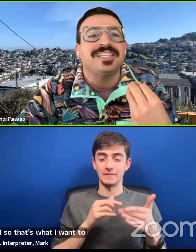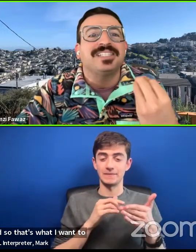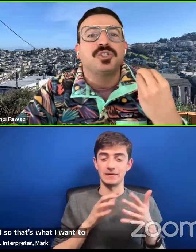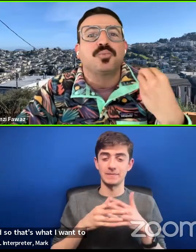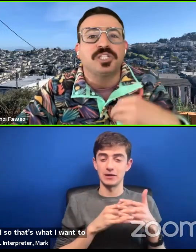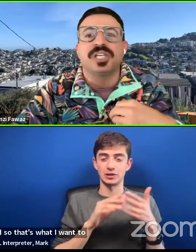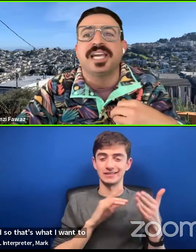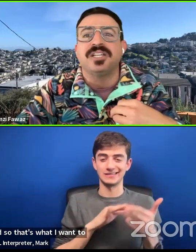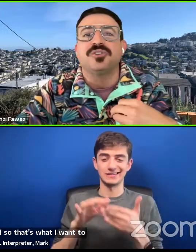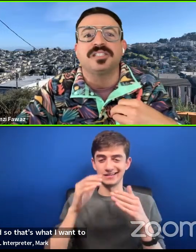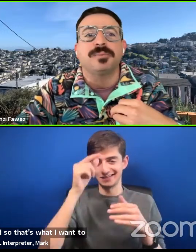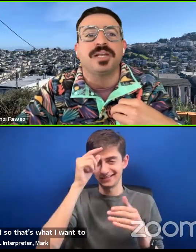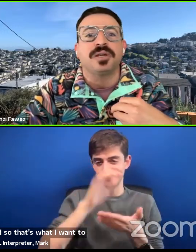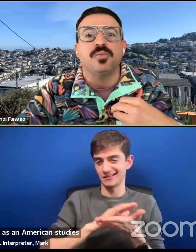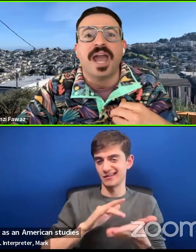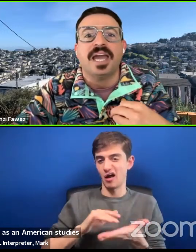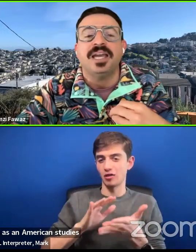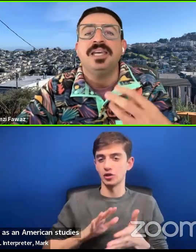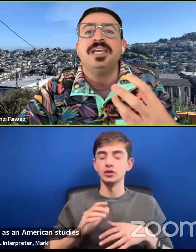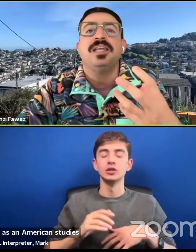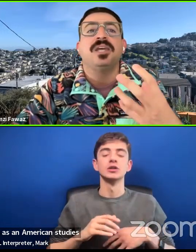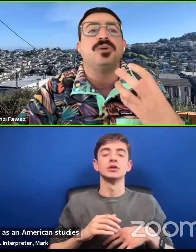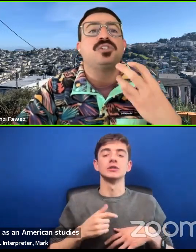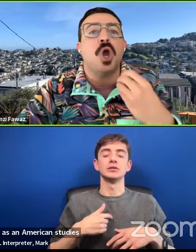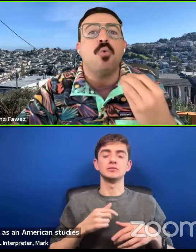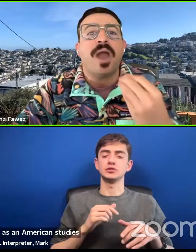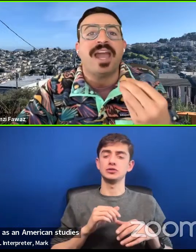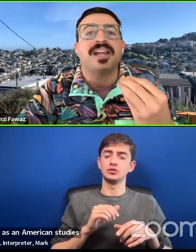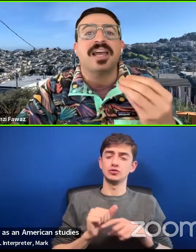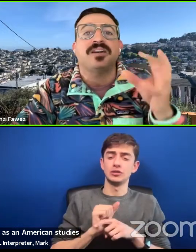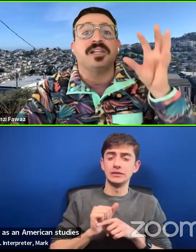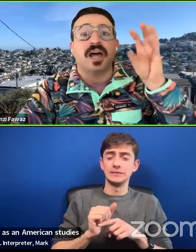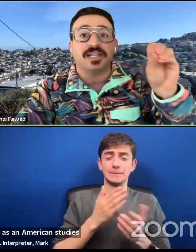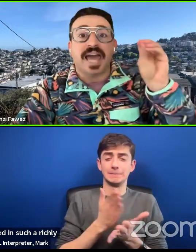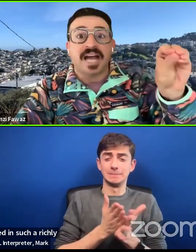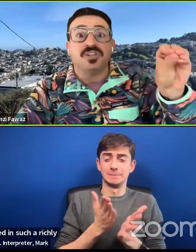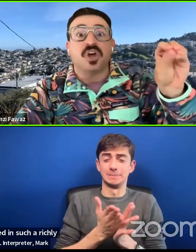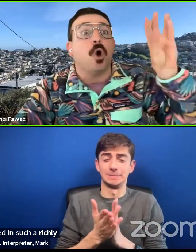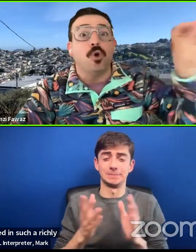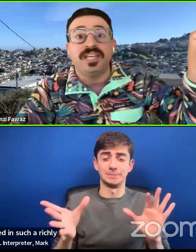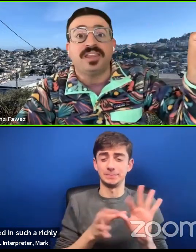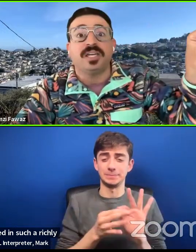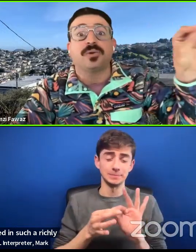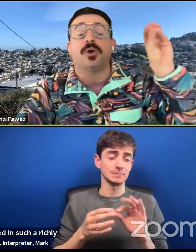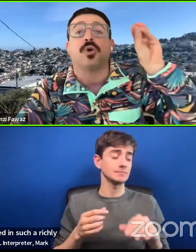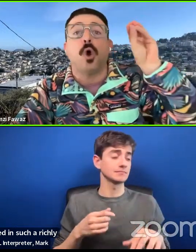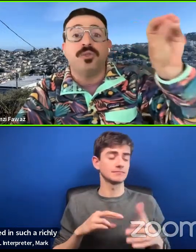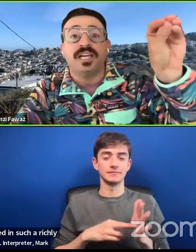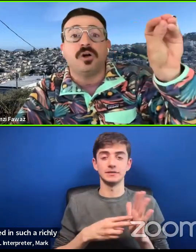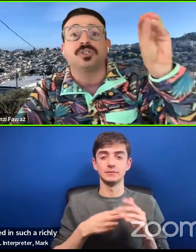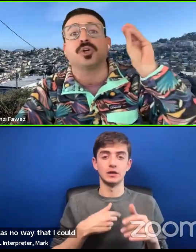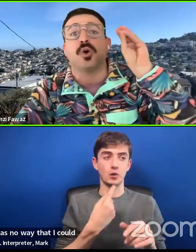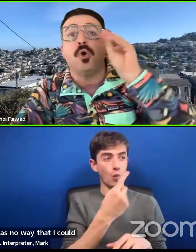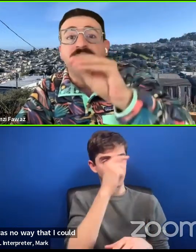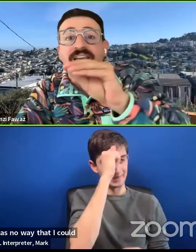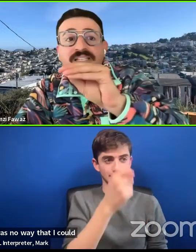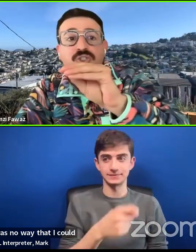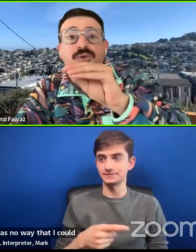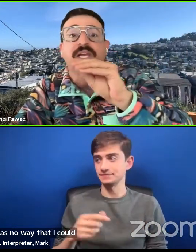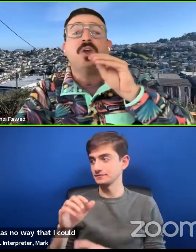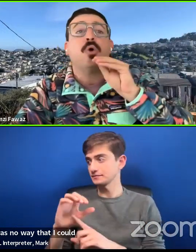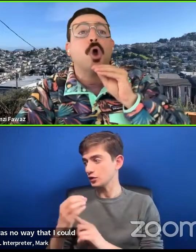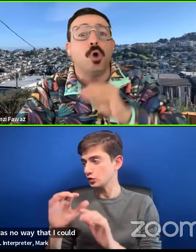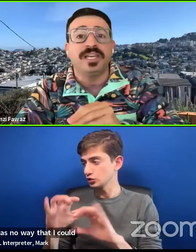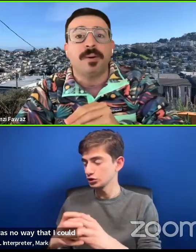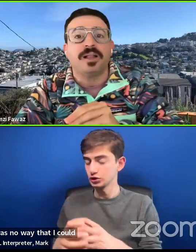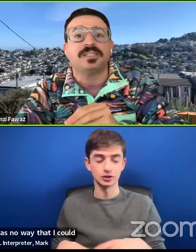was trained in such a richly interdisciplinary way. There was no way that I could land on only theory or only culture or only